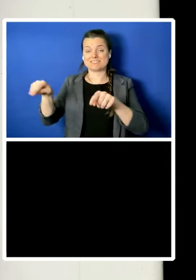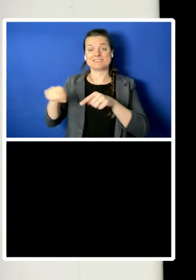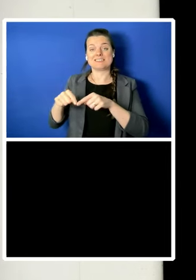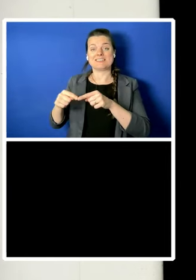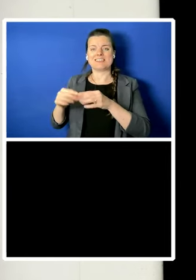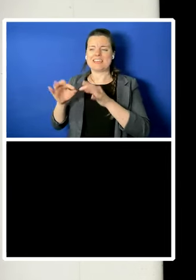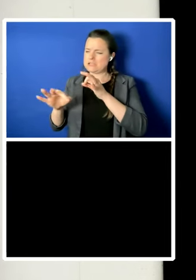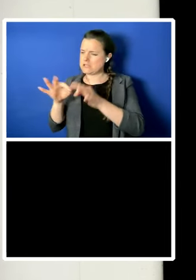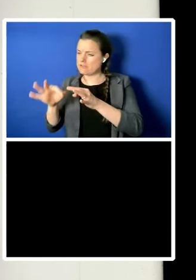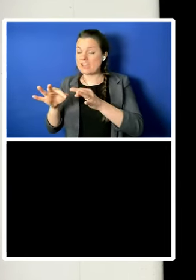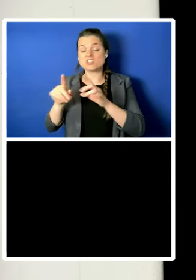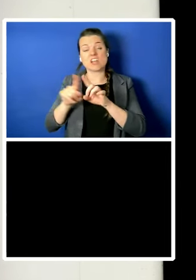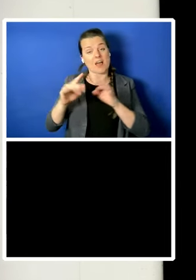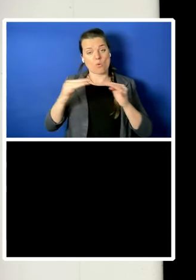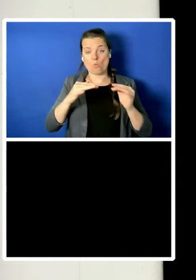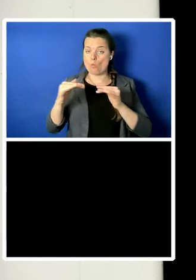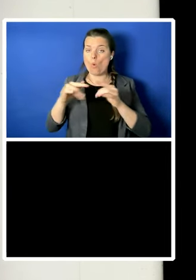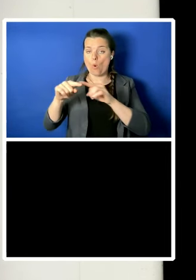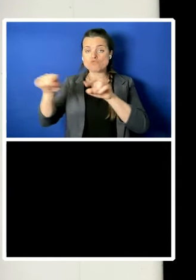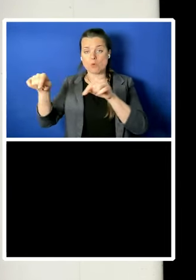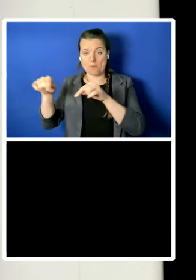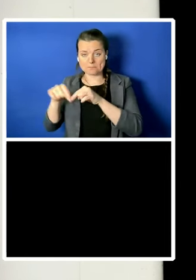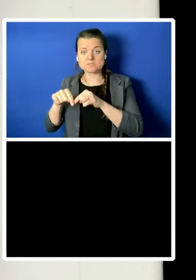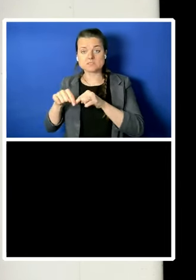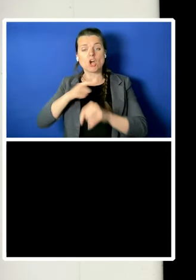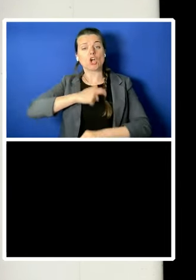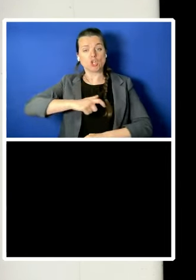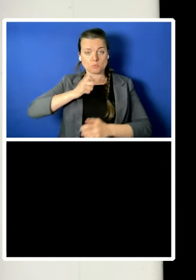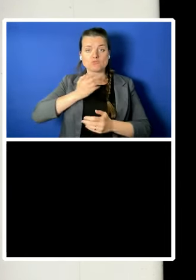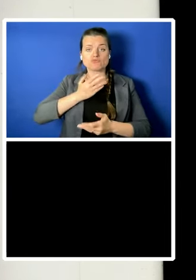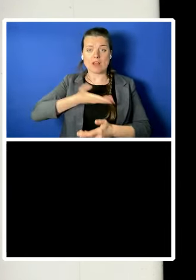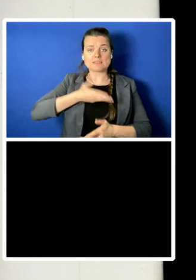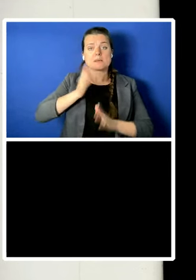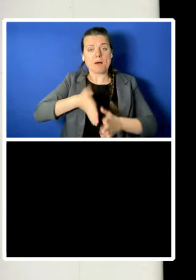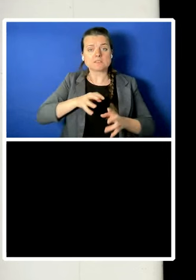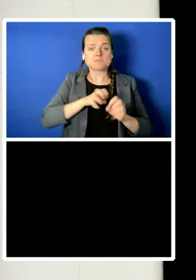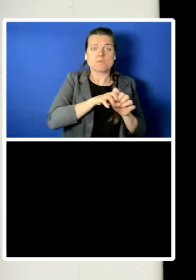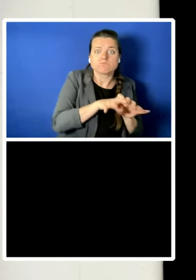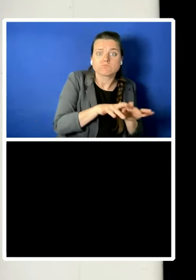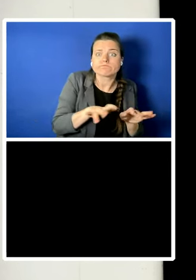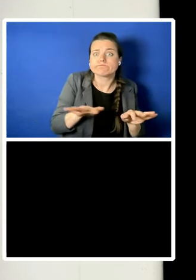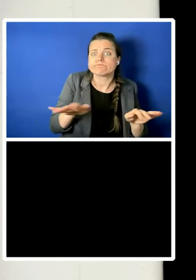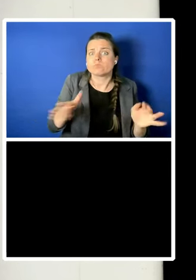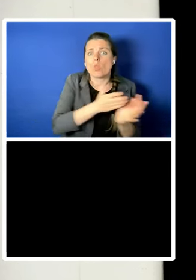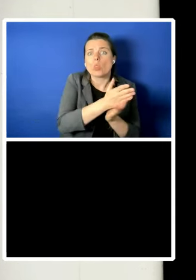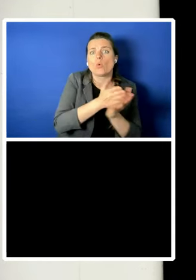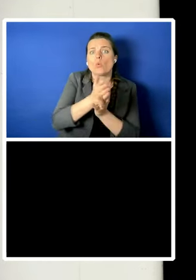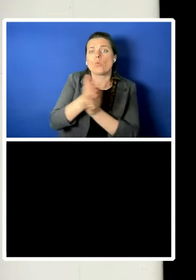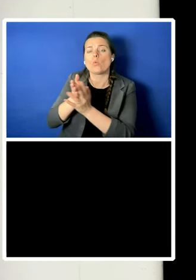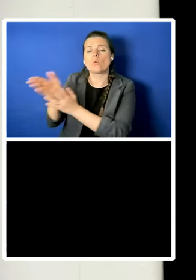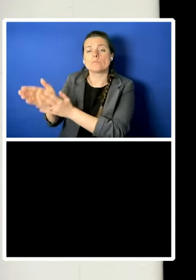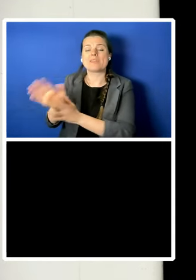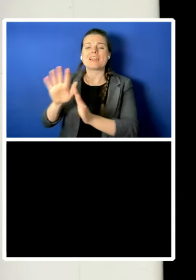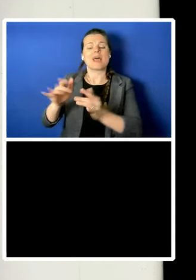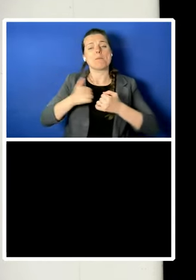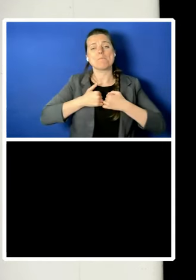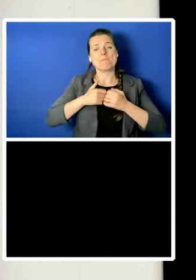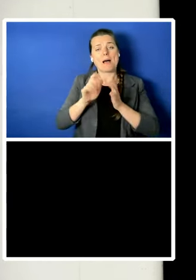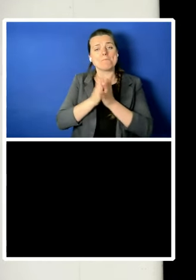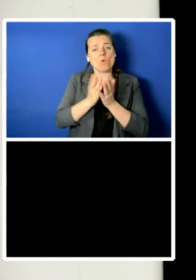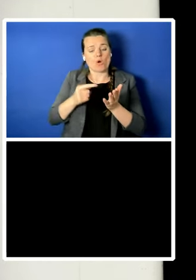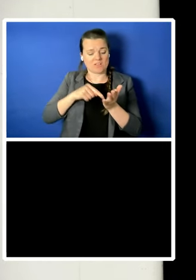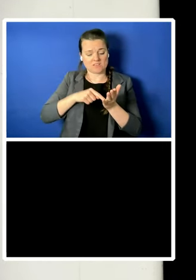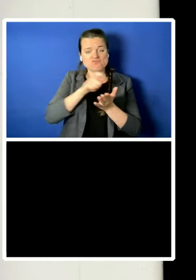war rooms. While everyone is welcome, my book isn't principally for lawyers. It's a reflection on human rights